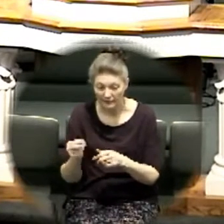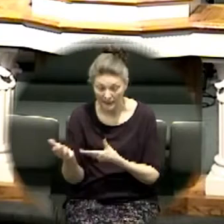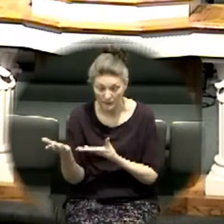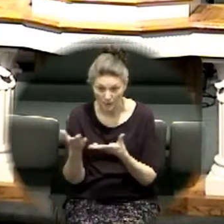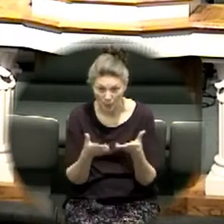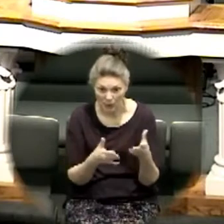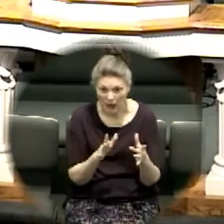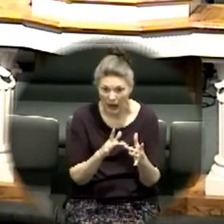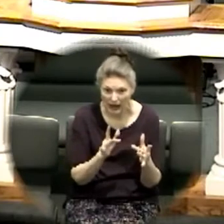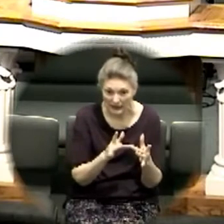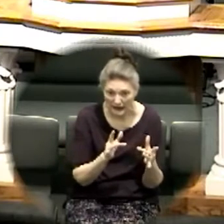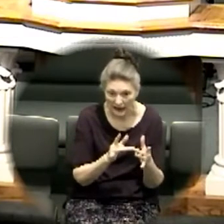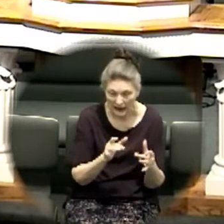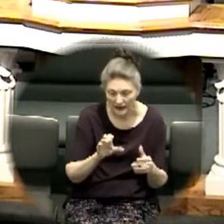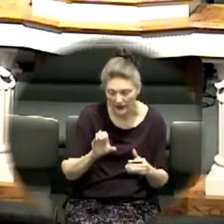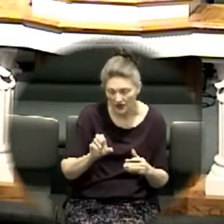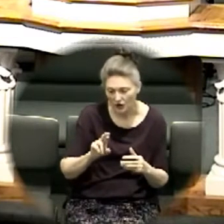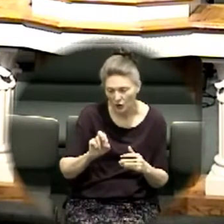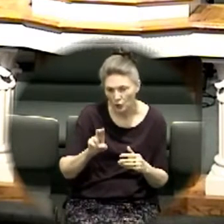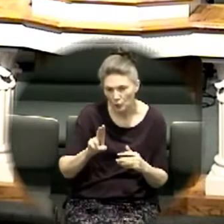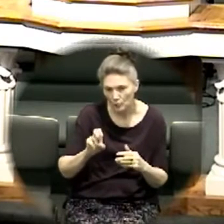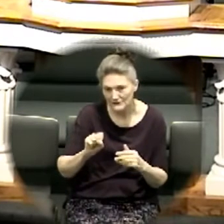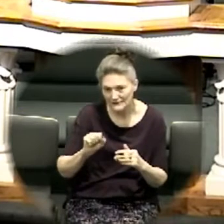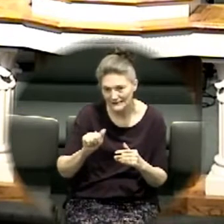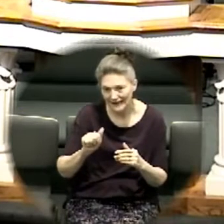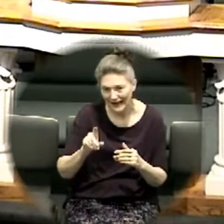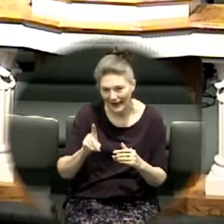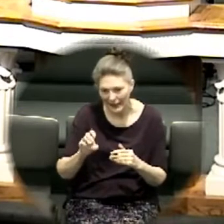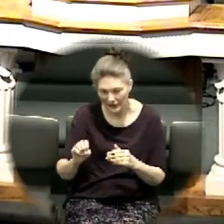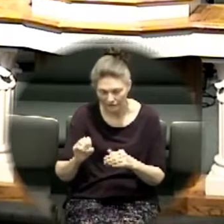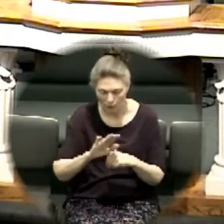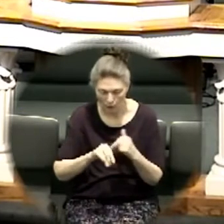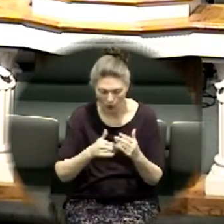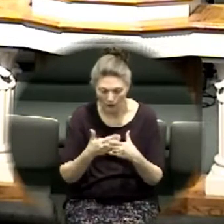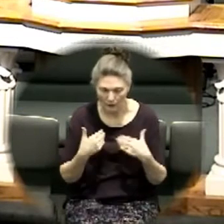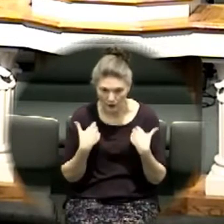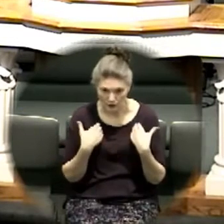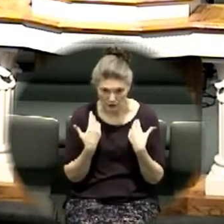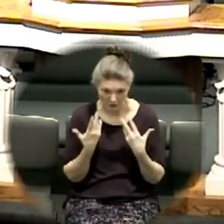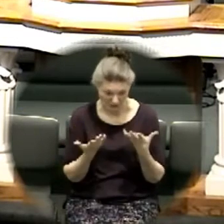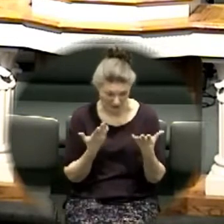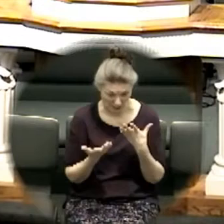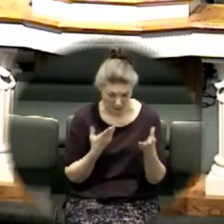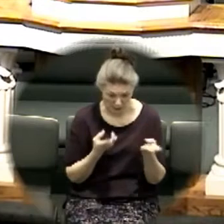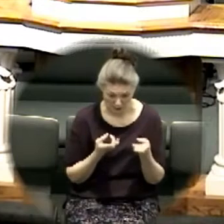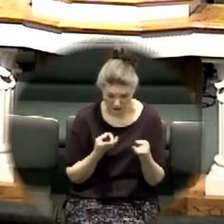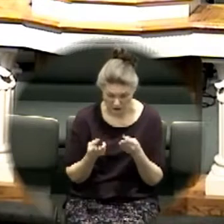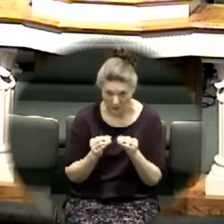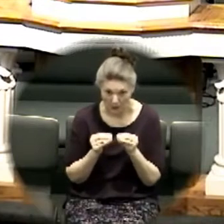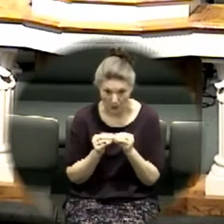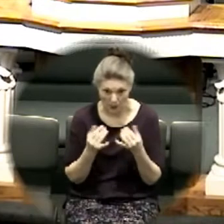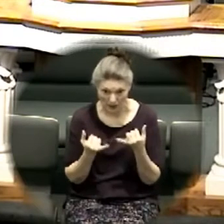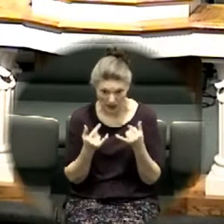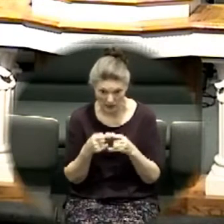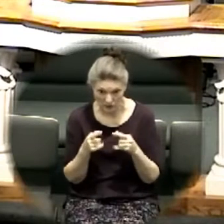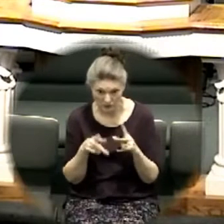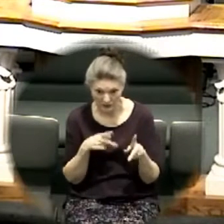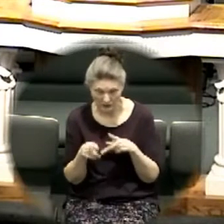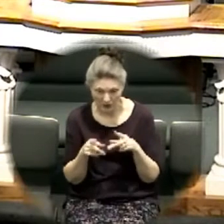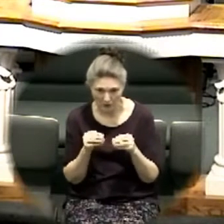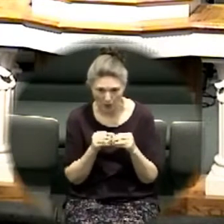i'm telling you we're we're probably ministering more now to our people than we were before and uh